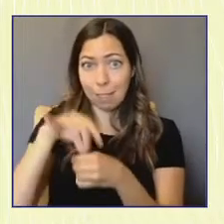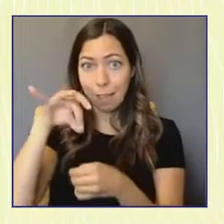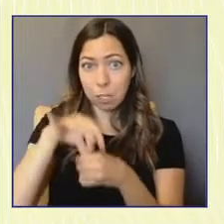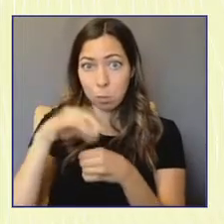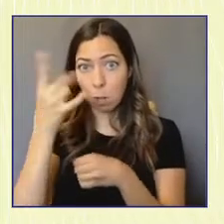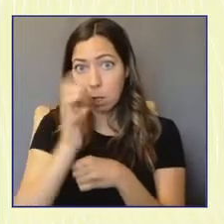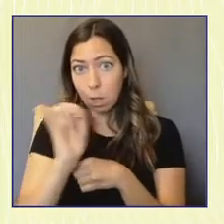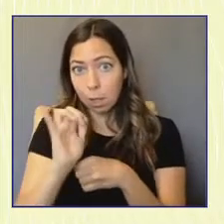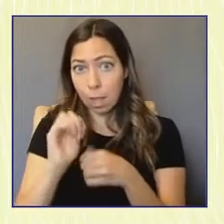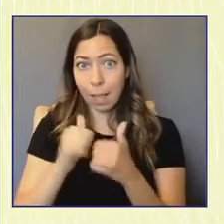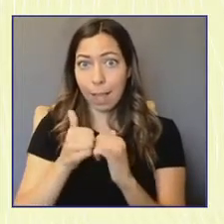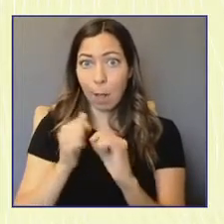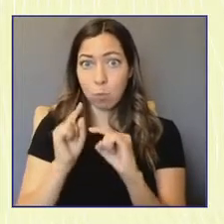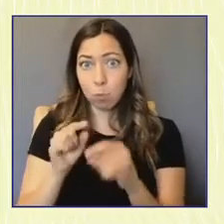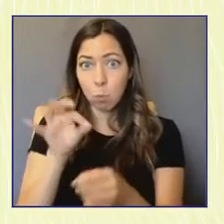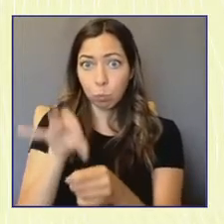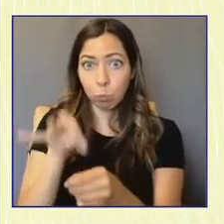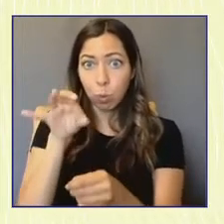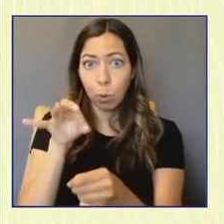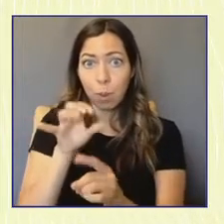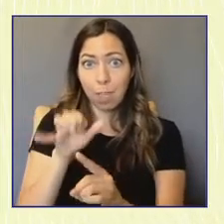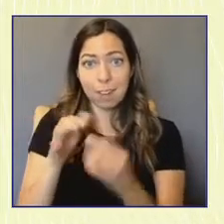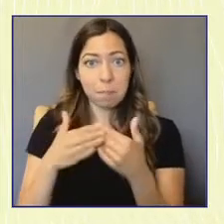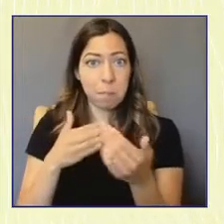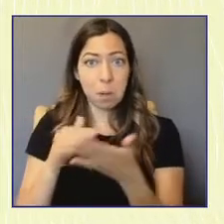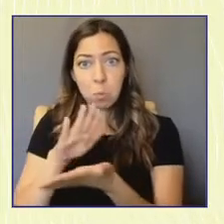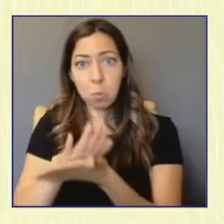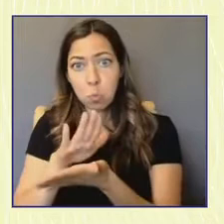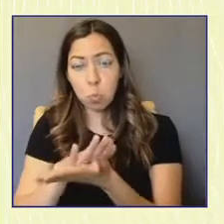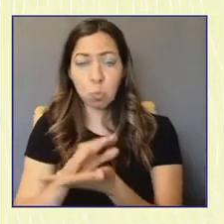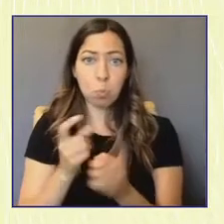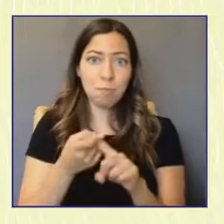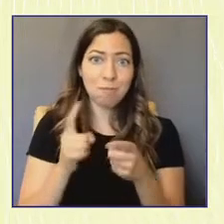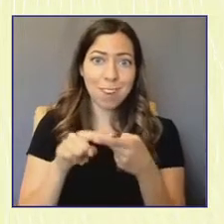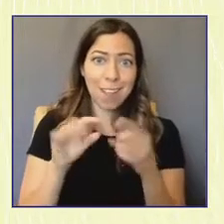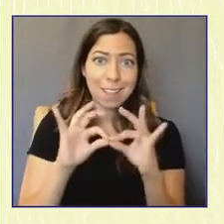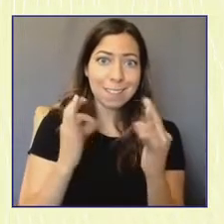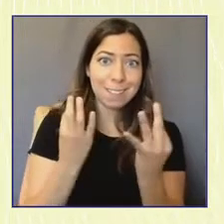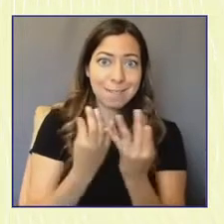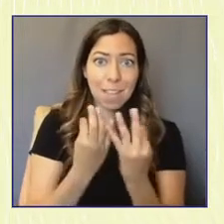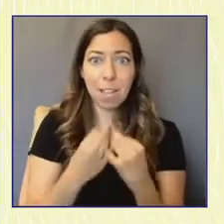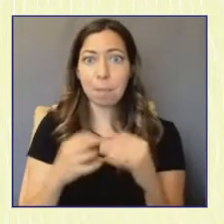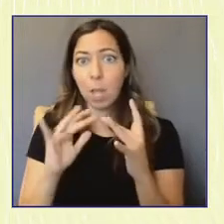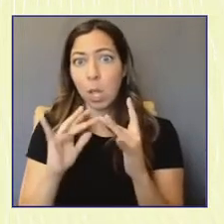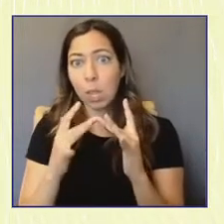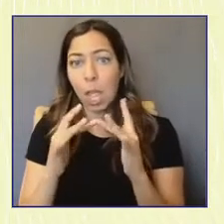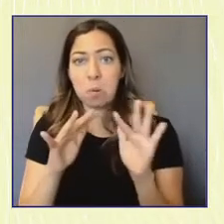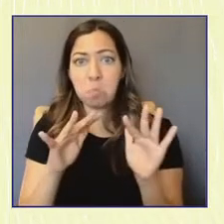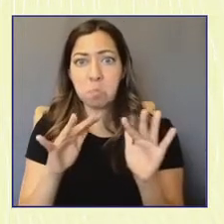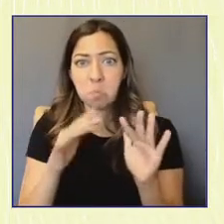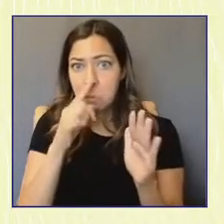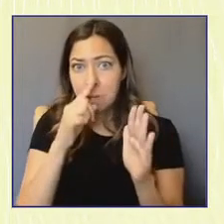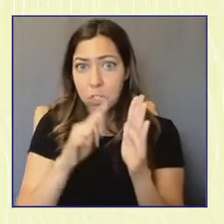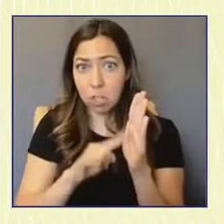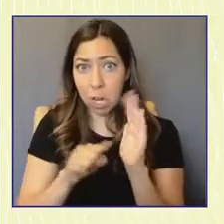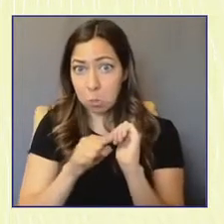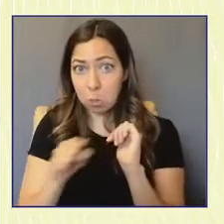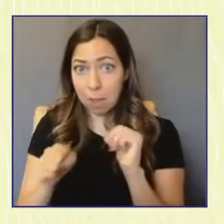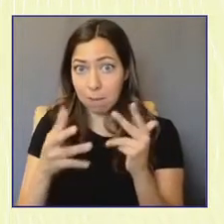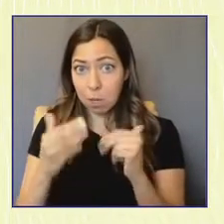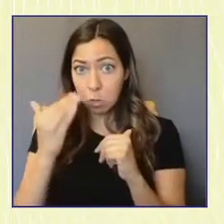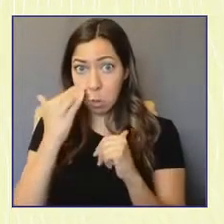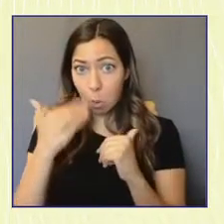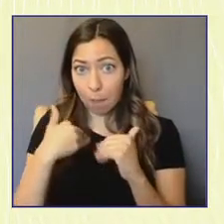or through personal networks like family or friends or social media. And then we did a statistical analysis to see what